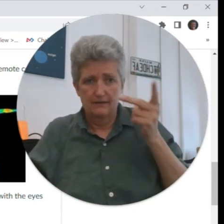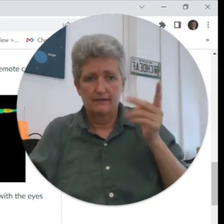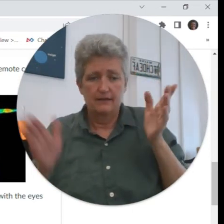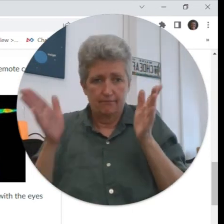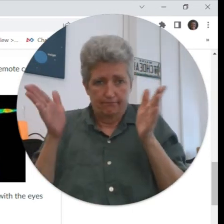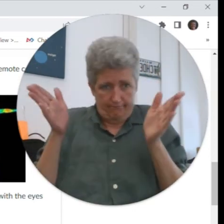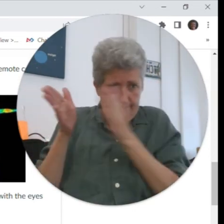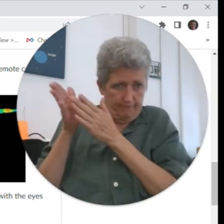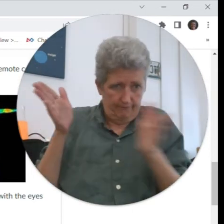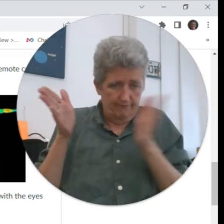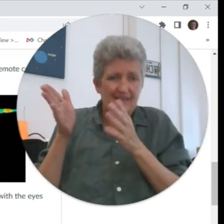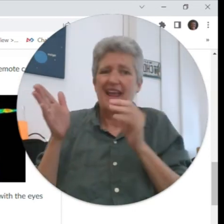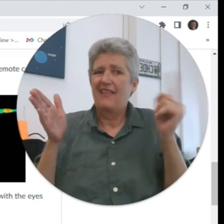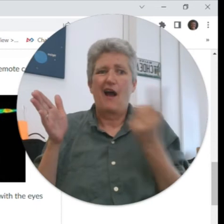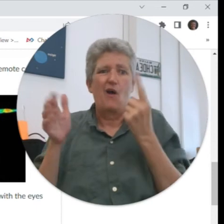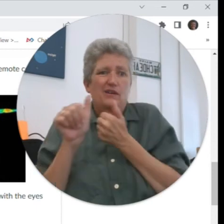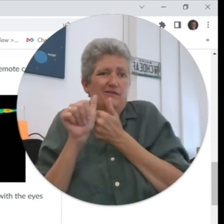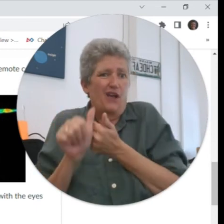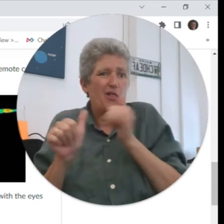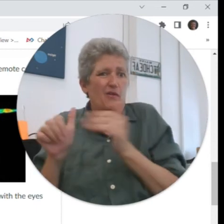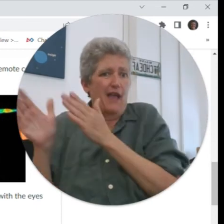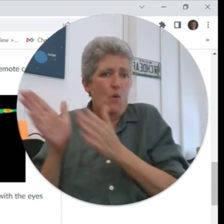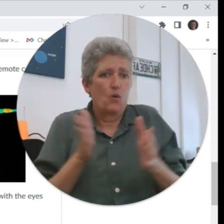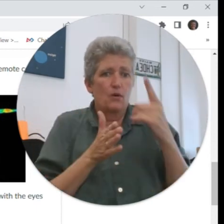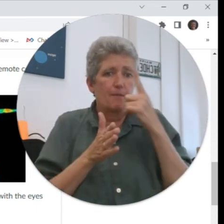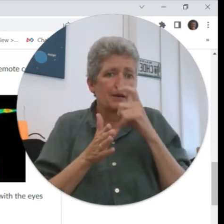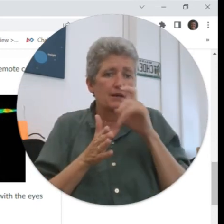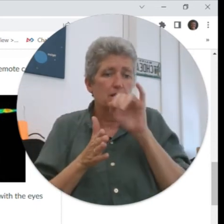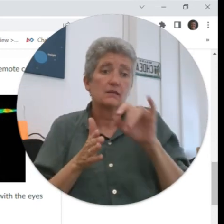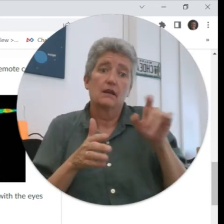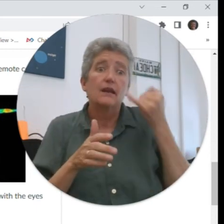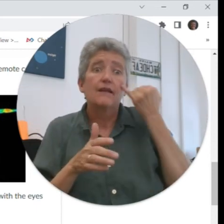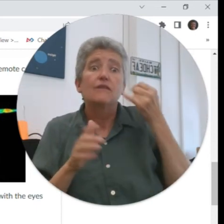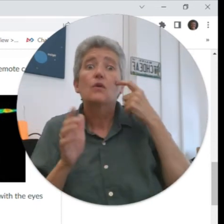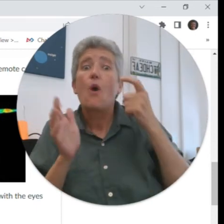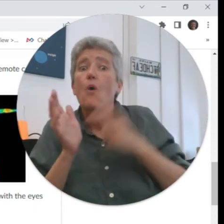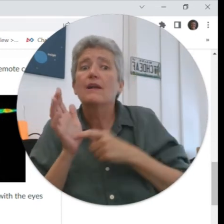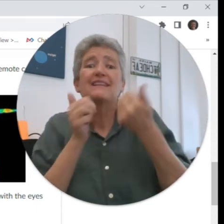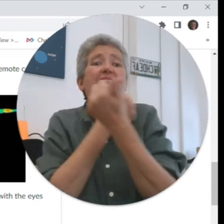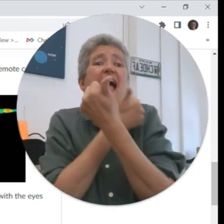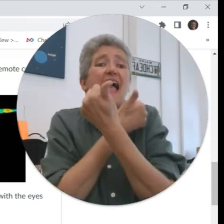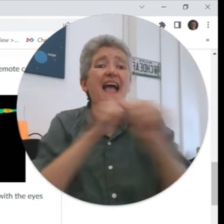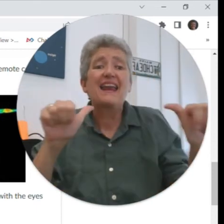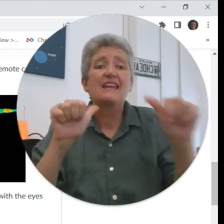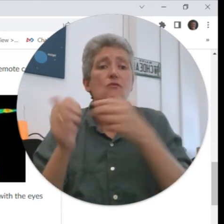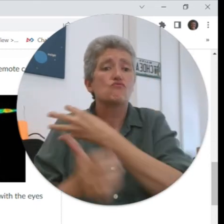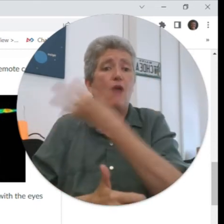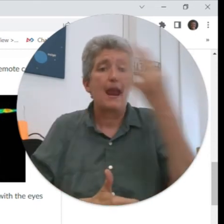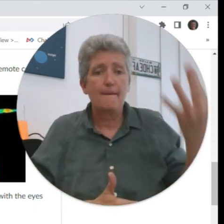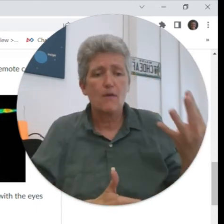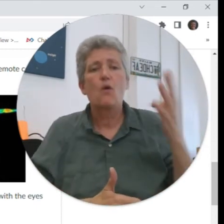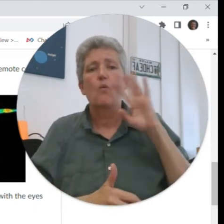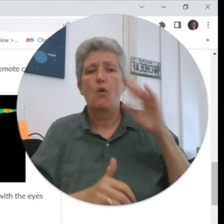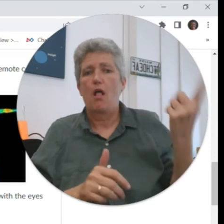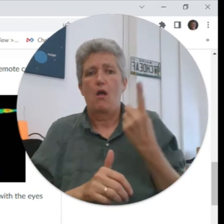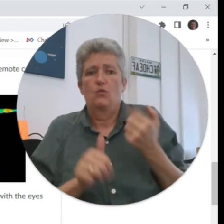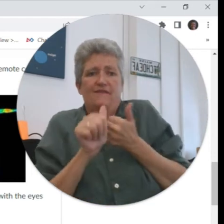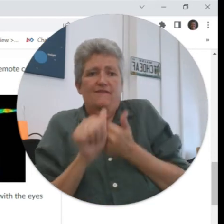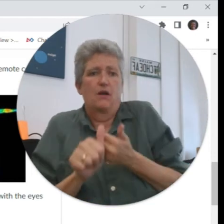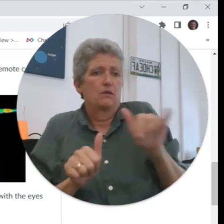so those are the colors and they're in order you have to follow that order if you notice